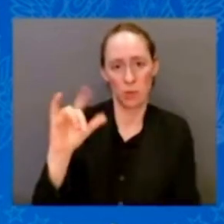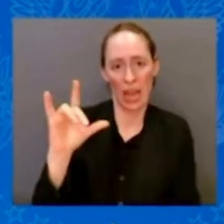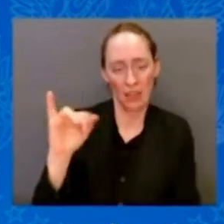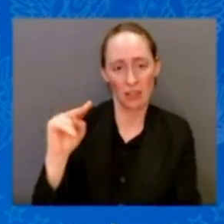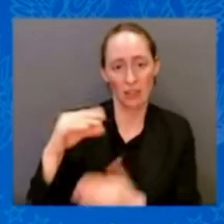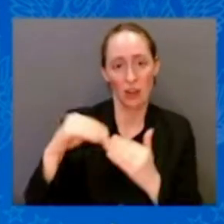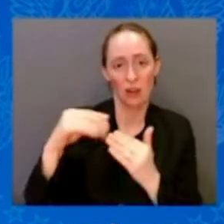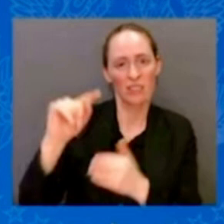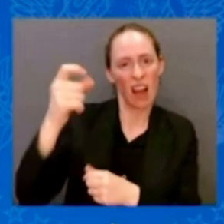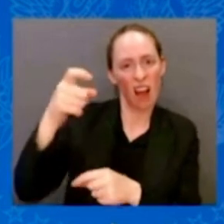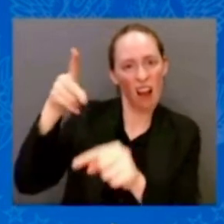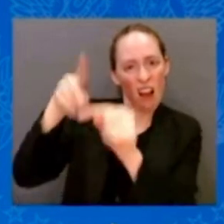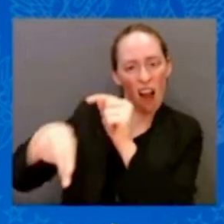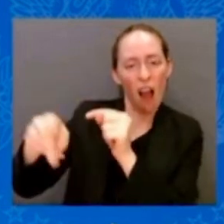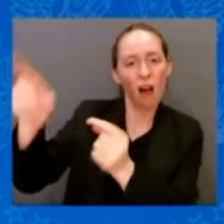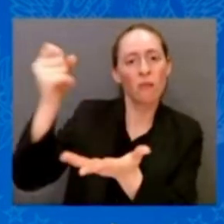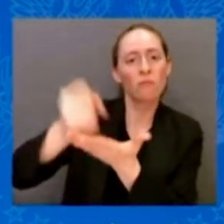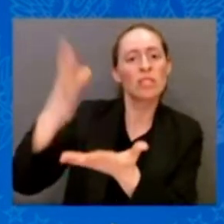cent of it.